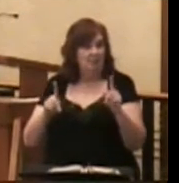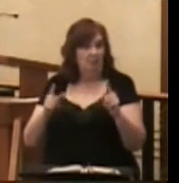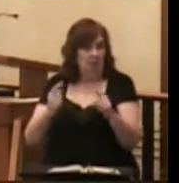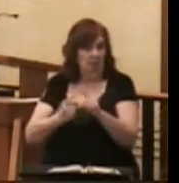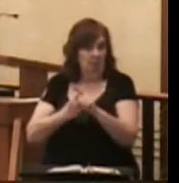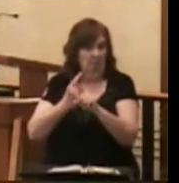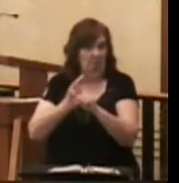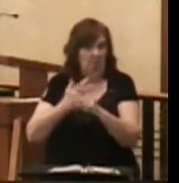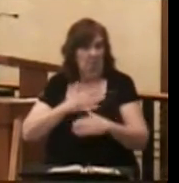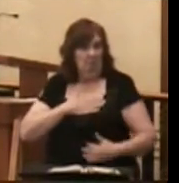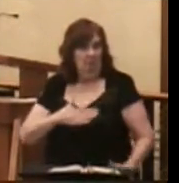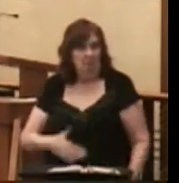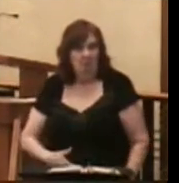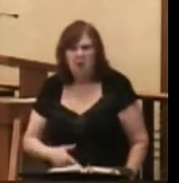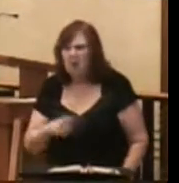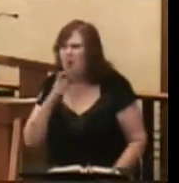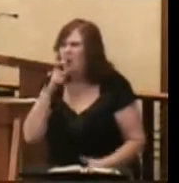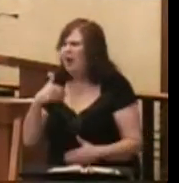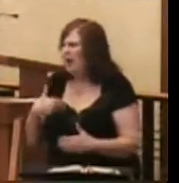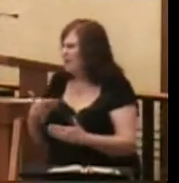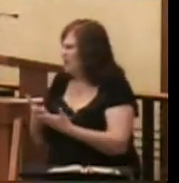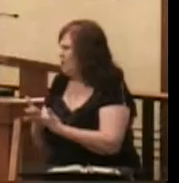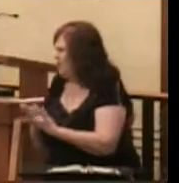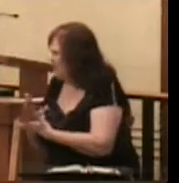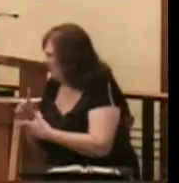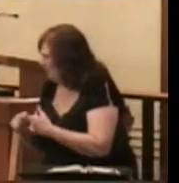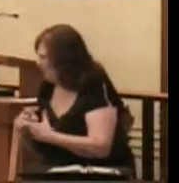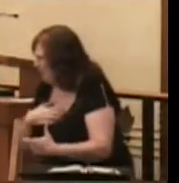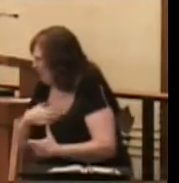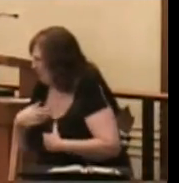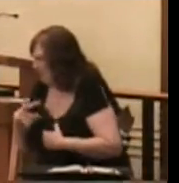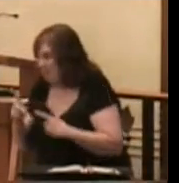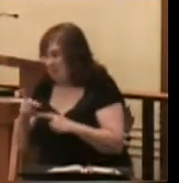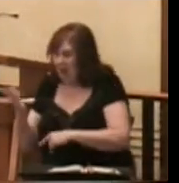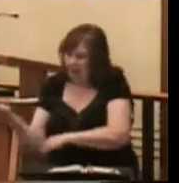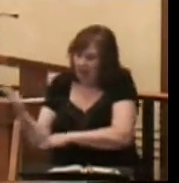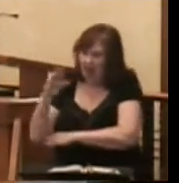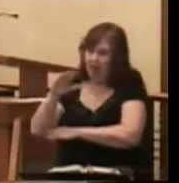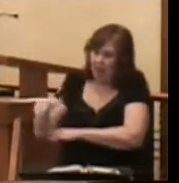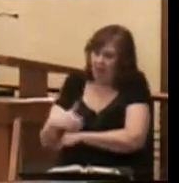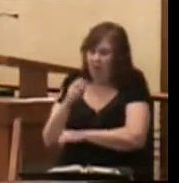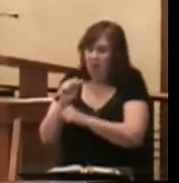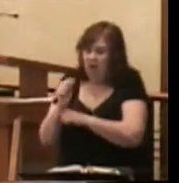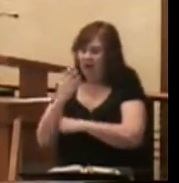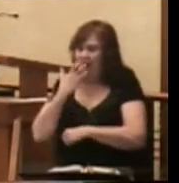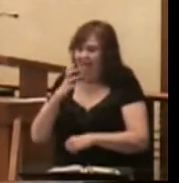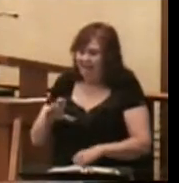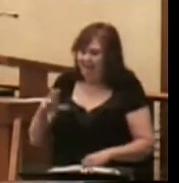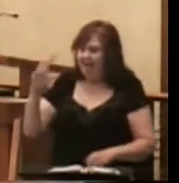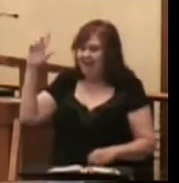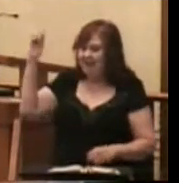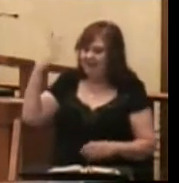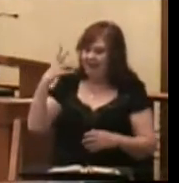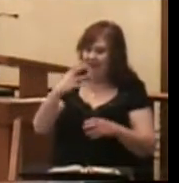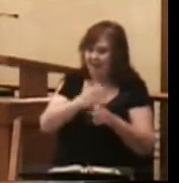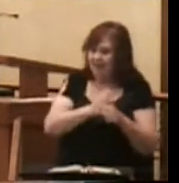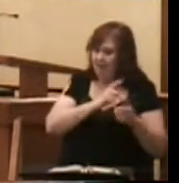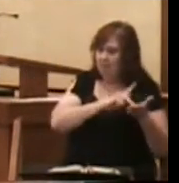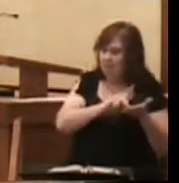Who has the right to grumble? People who put in a long day in the hot sun and then get exactly what they deserve.